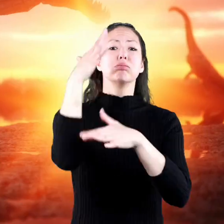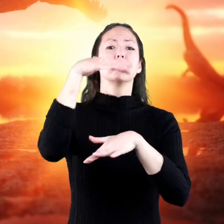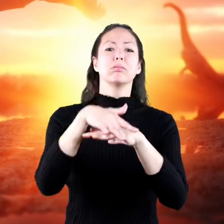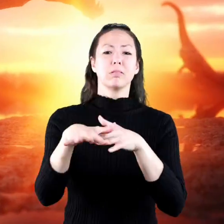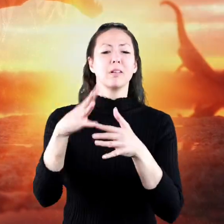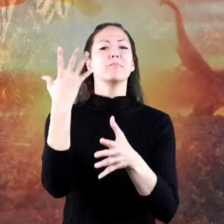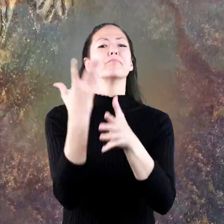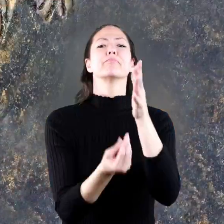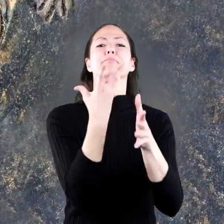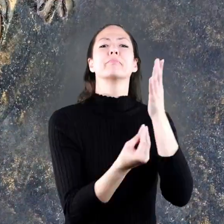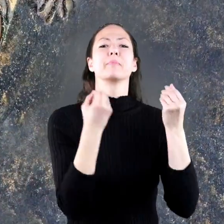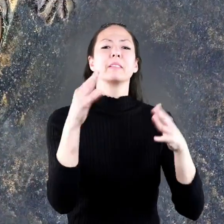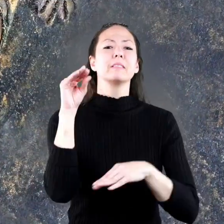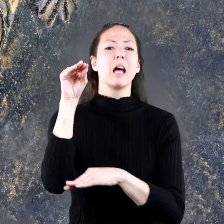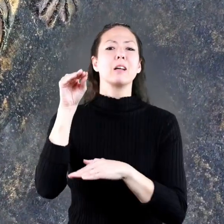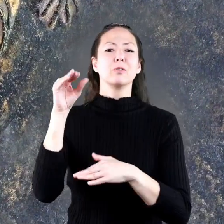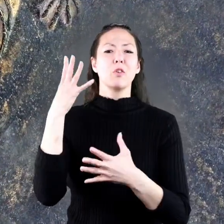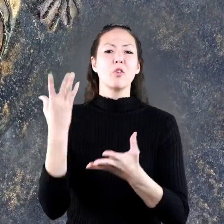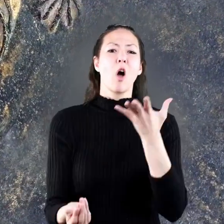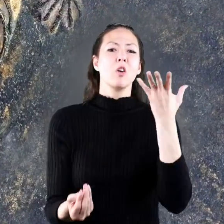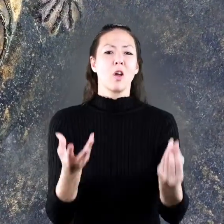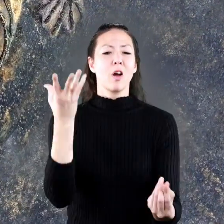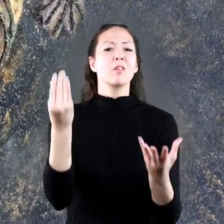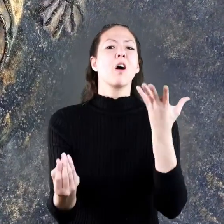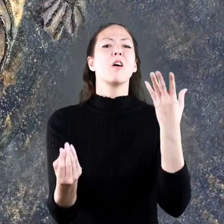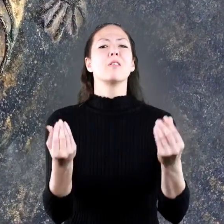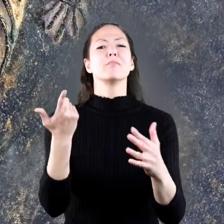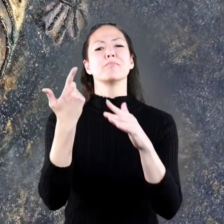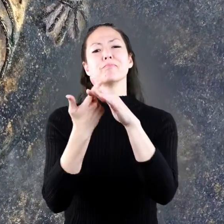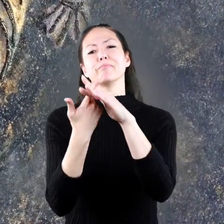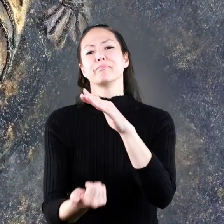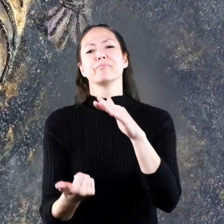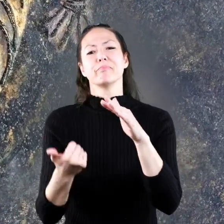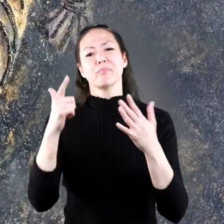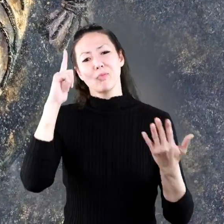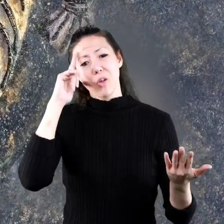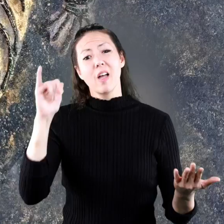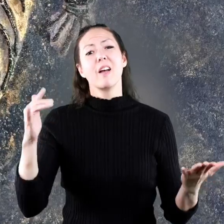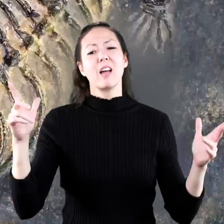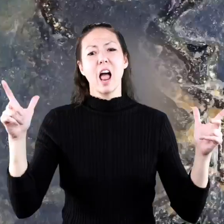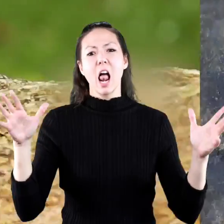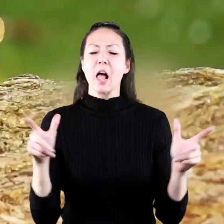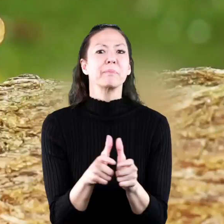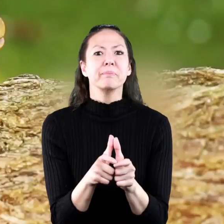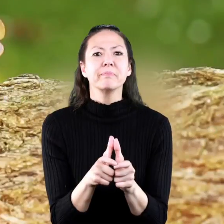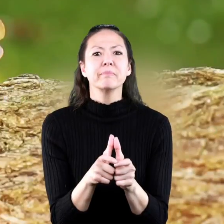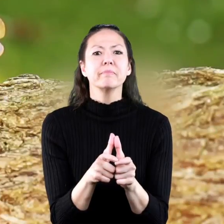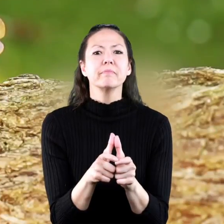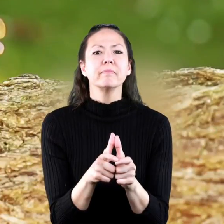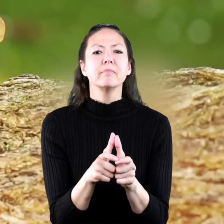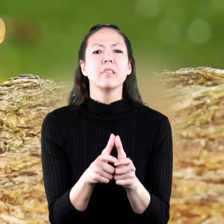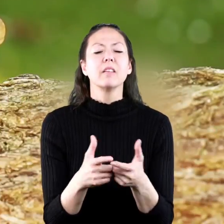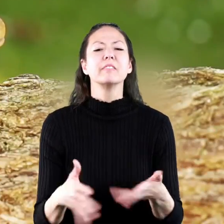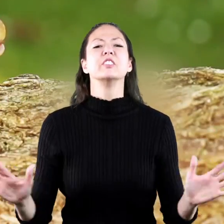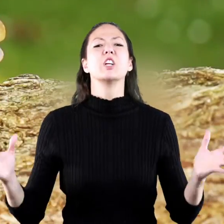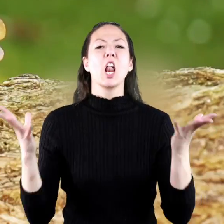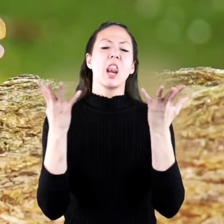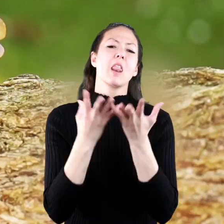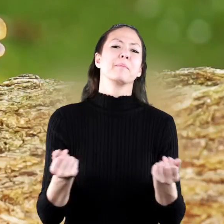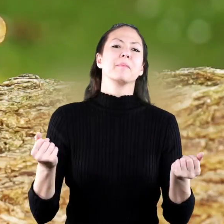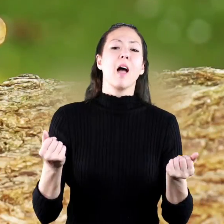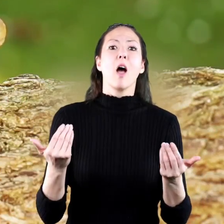most of the life on earth became extinct which means that it would disappear forever after the extinction of the